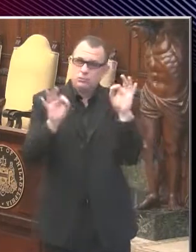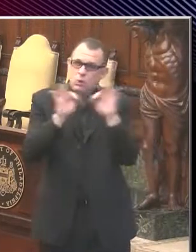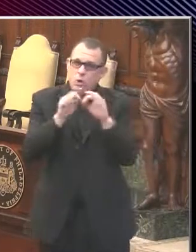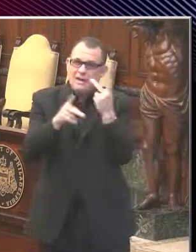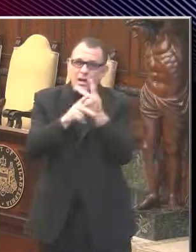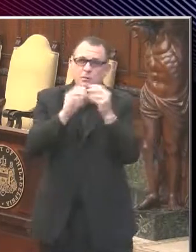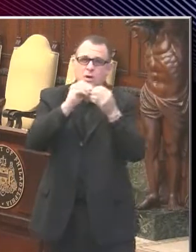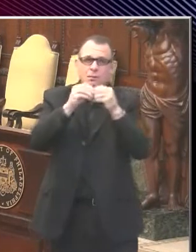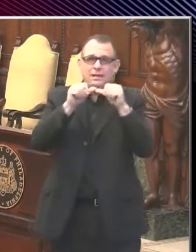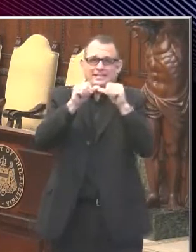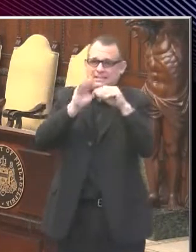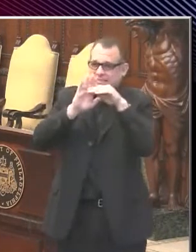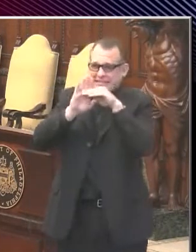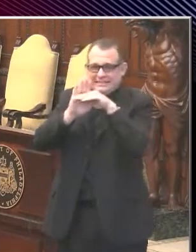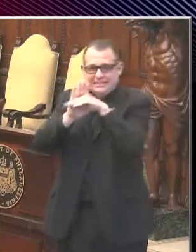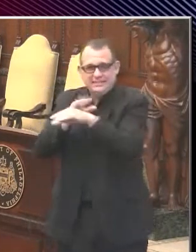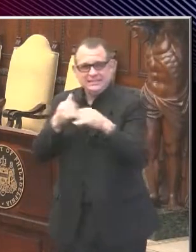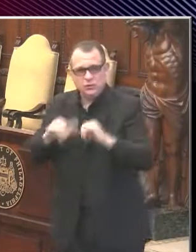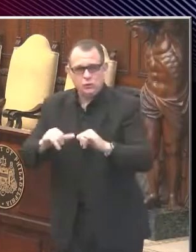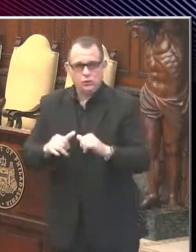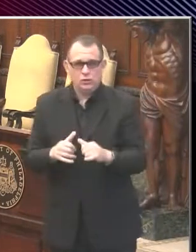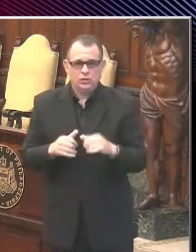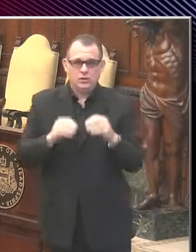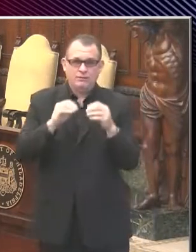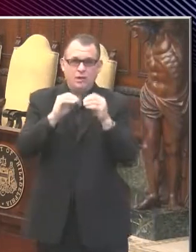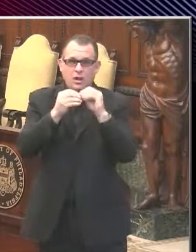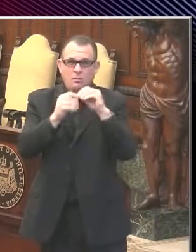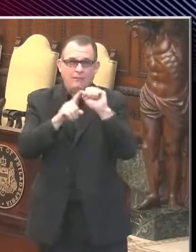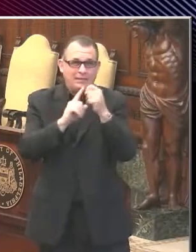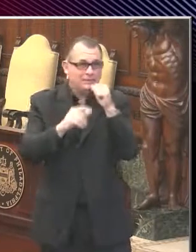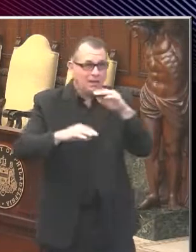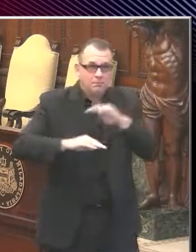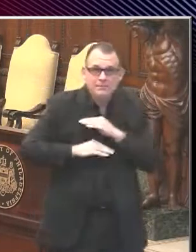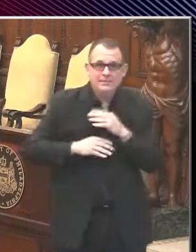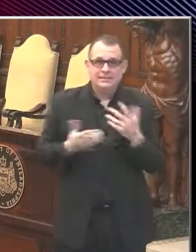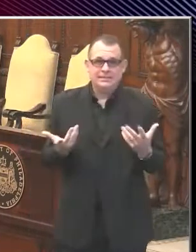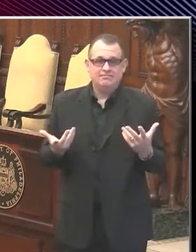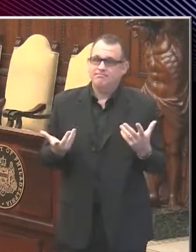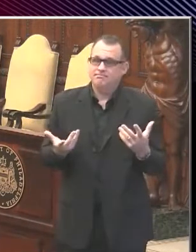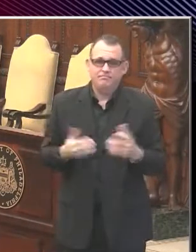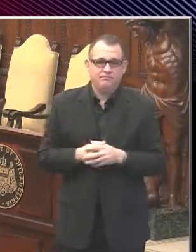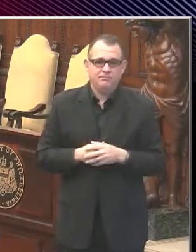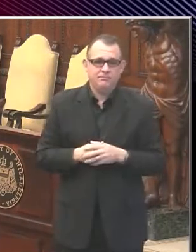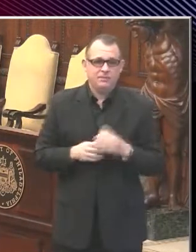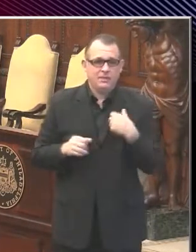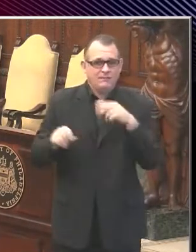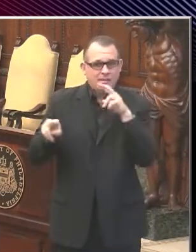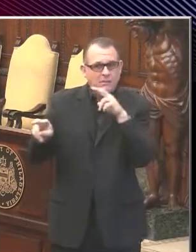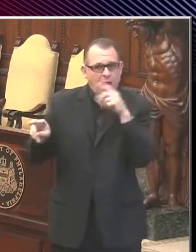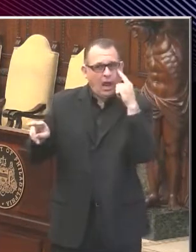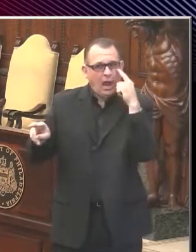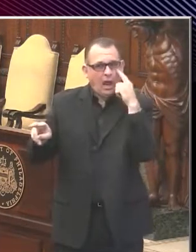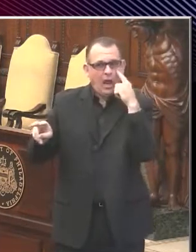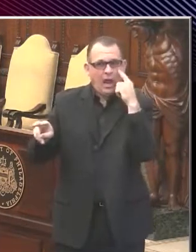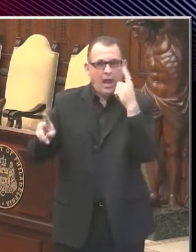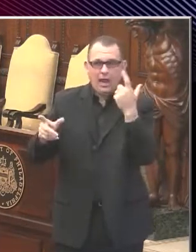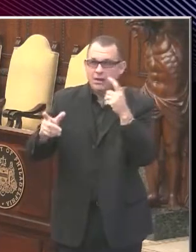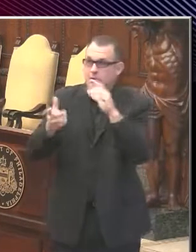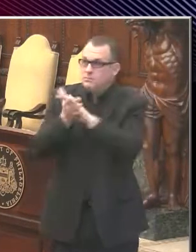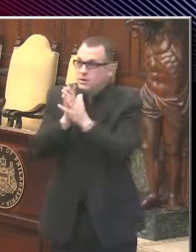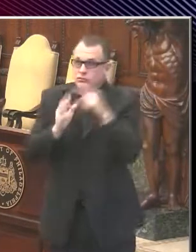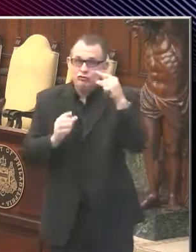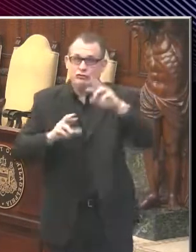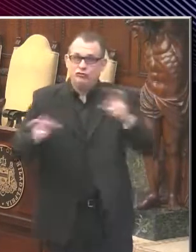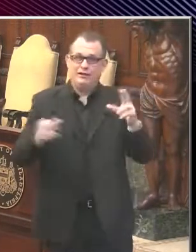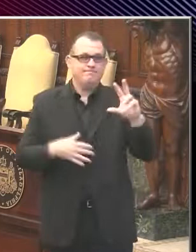may not be meeting the daily case targets among the targets we may not meet. So we are not right now ready to go to the green. At the same